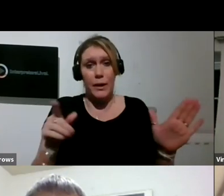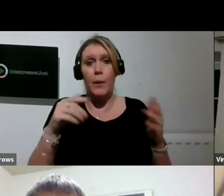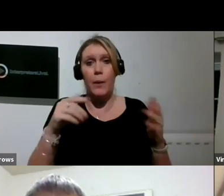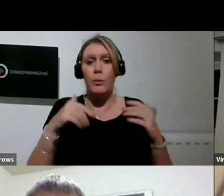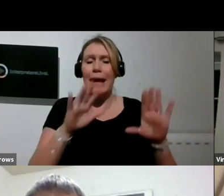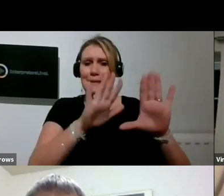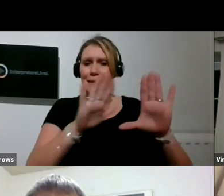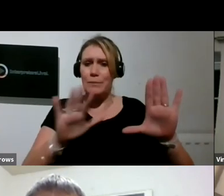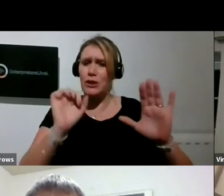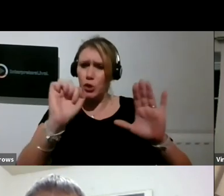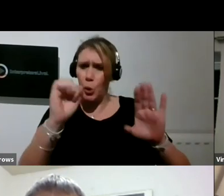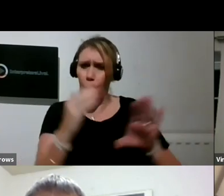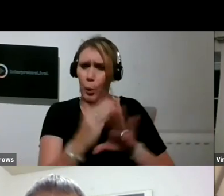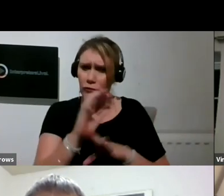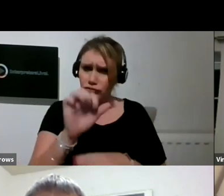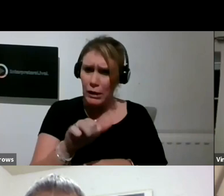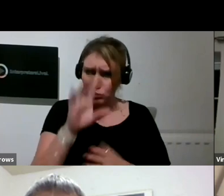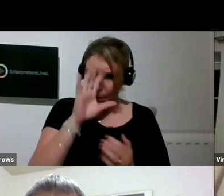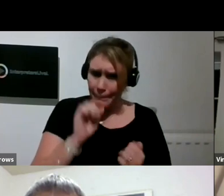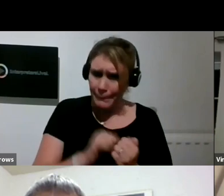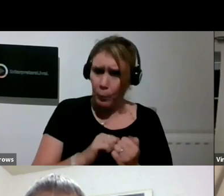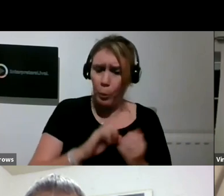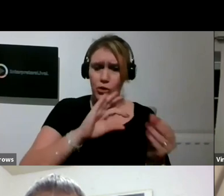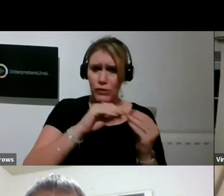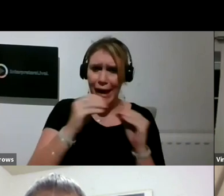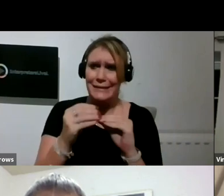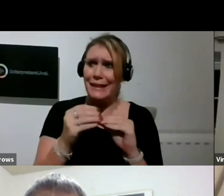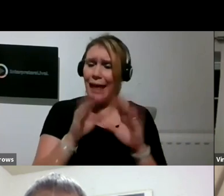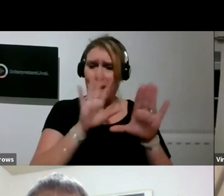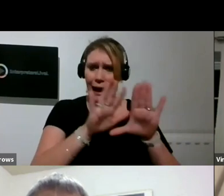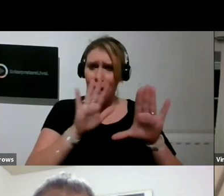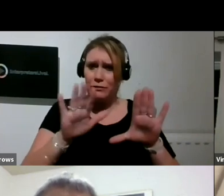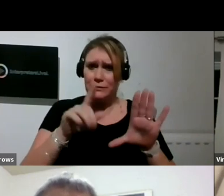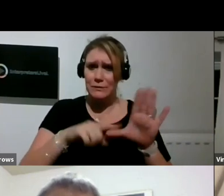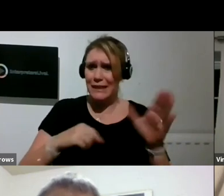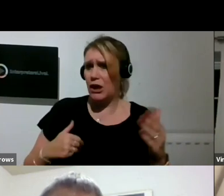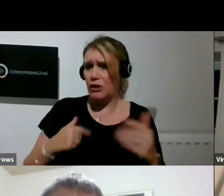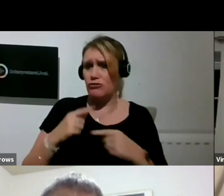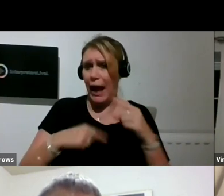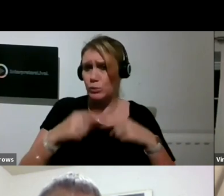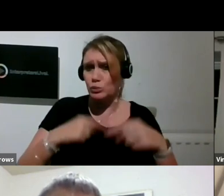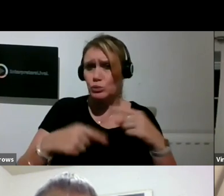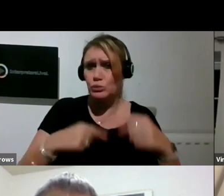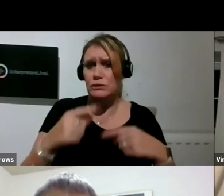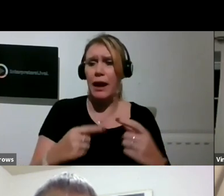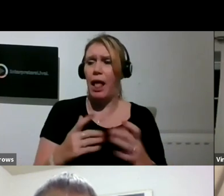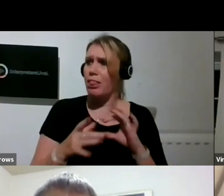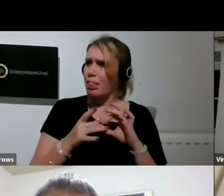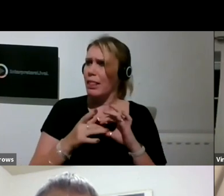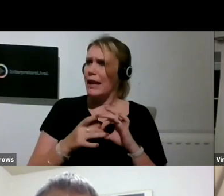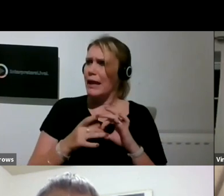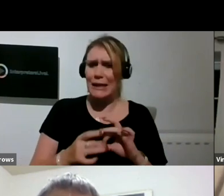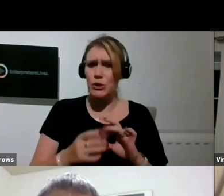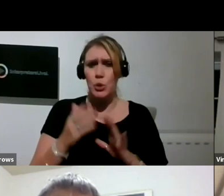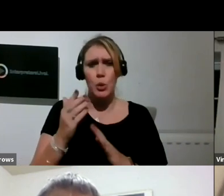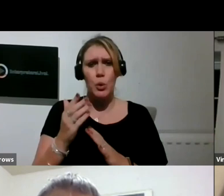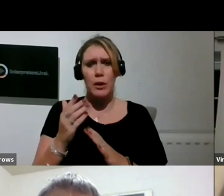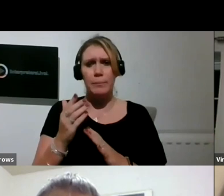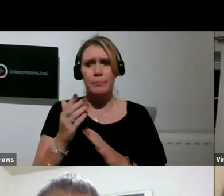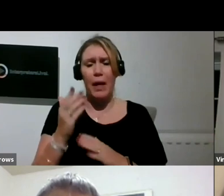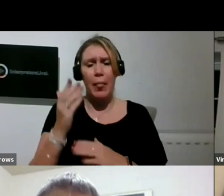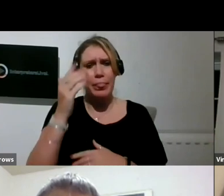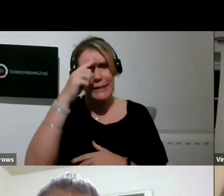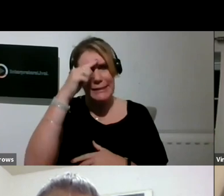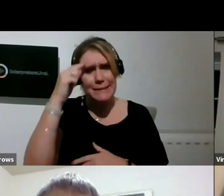was it? It was part of, we were curating that gallery year round at that point and I think it was part of the Summer Together programme. But that was a beautiful